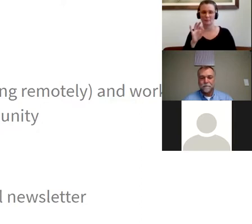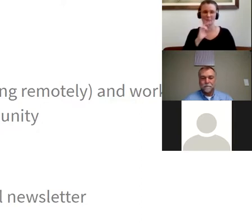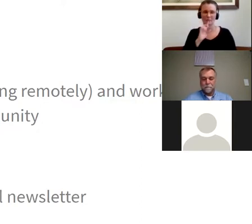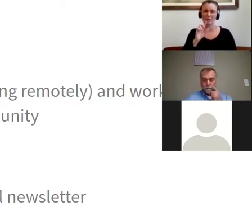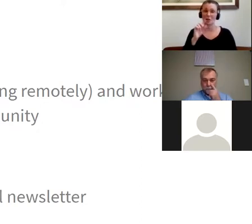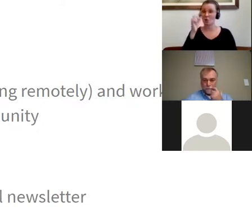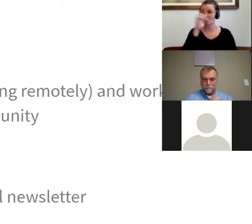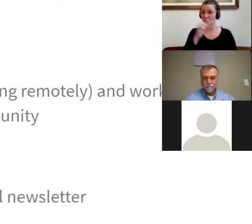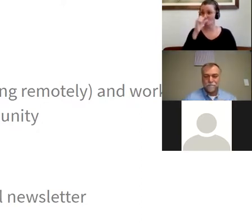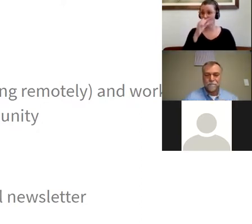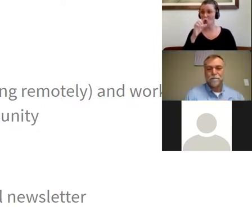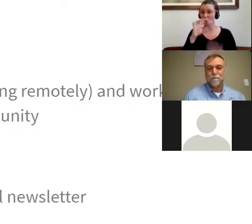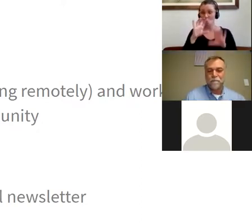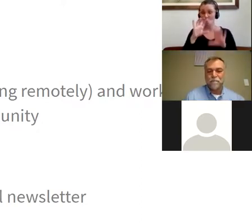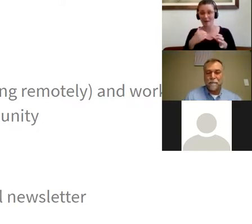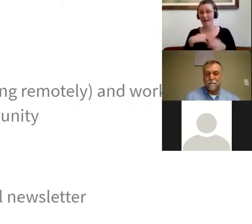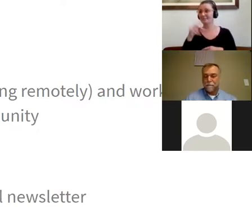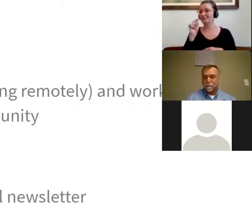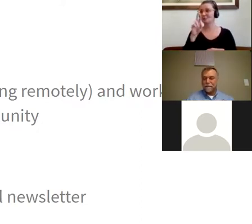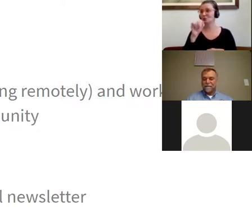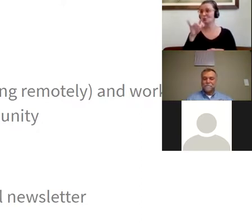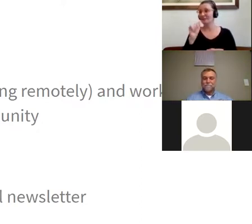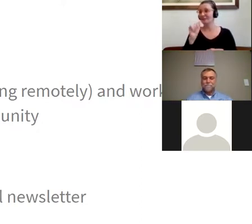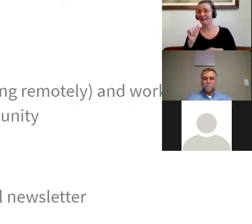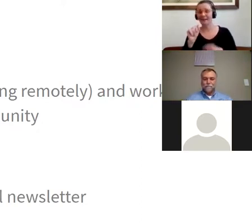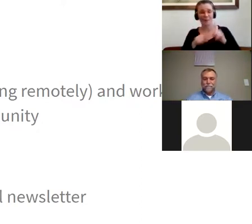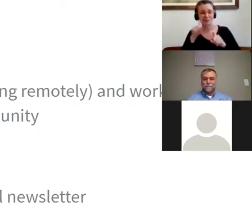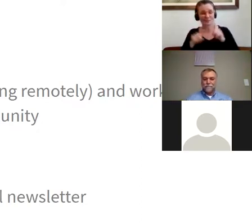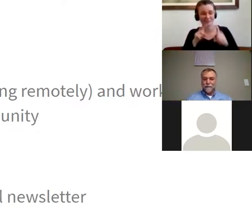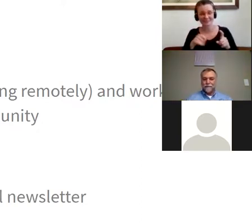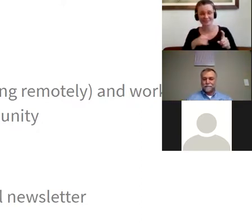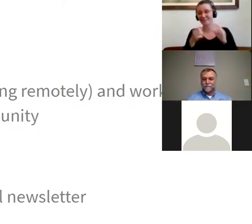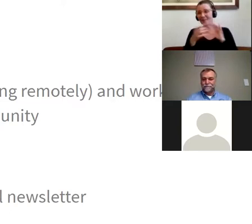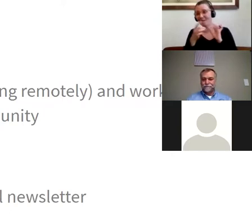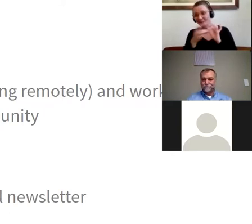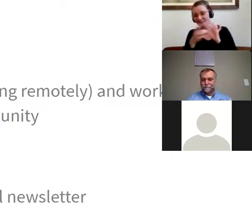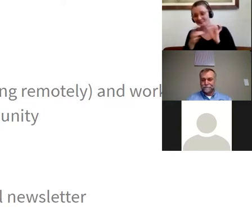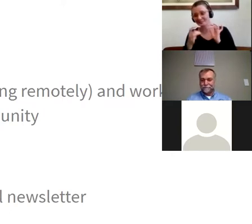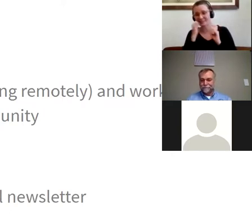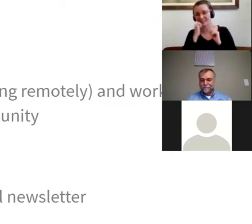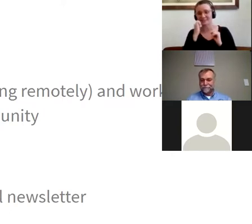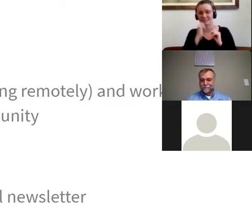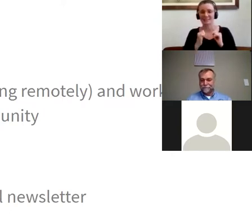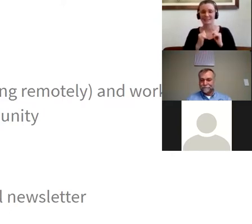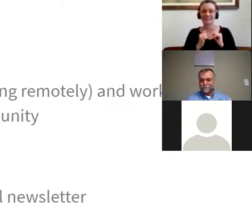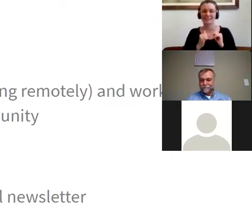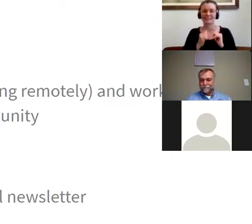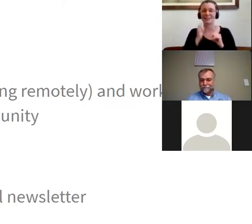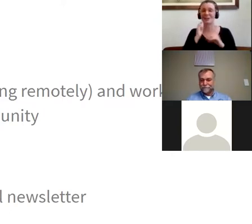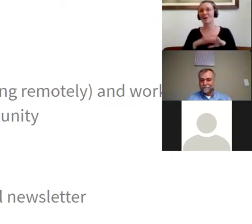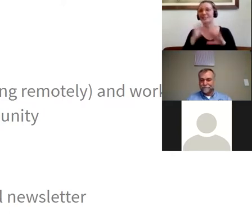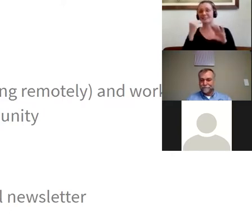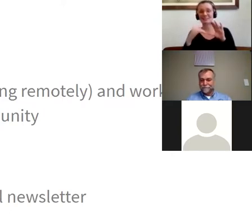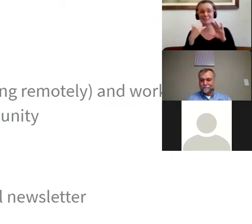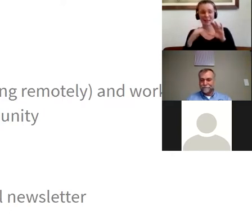getting all the trivia questions and the comments every day. And we're on emails and